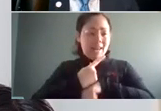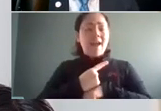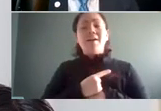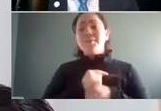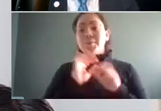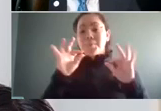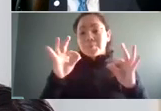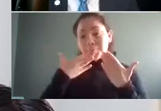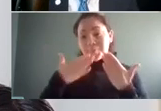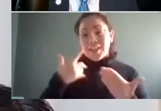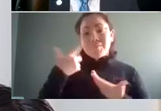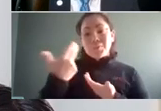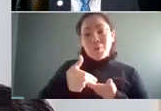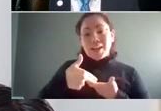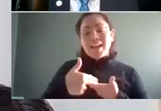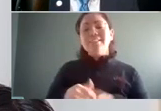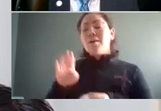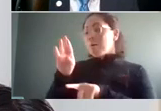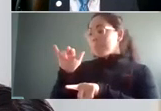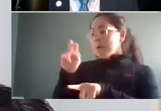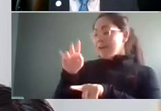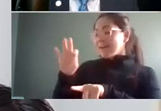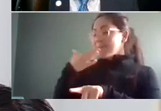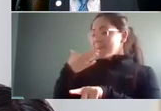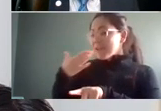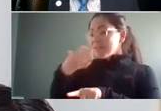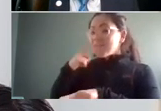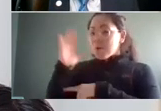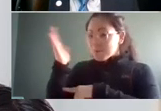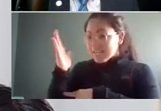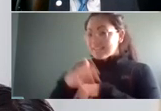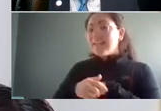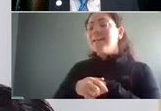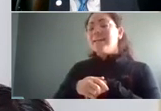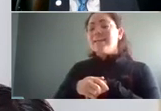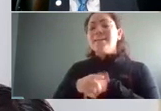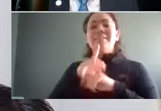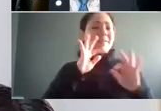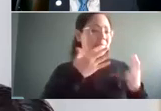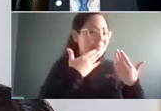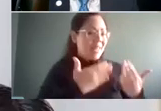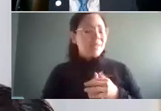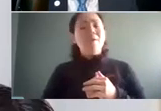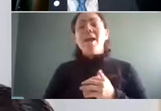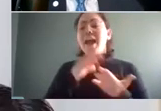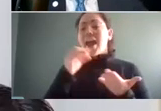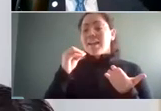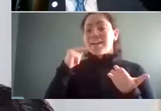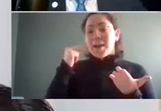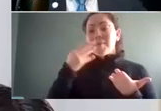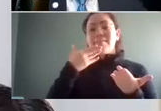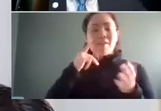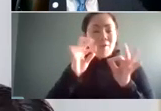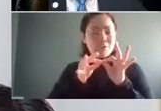that thank you for joining us brian thank you so much for presenting as well thank you tiffany and naomi thank you for